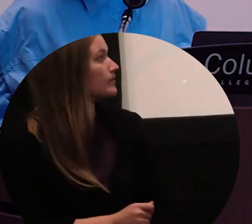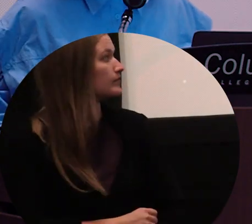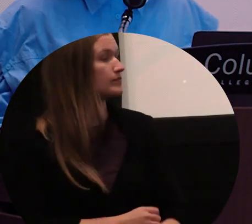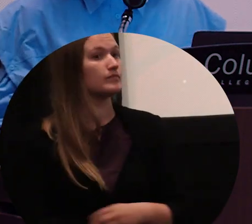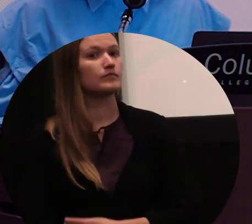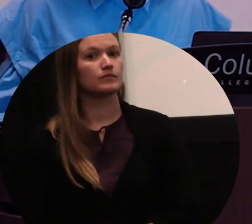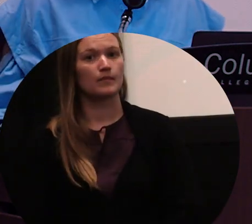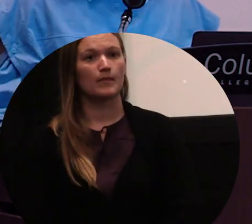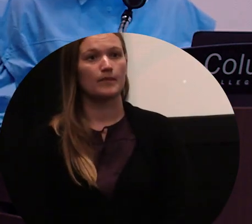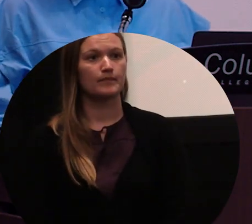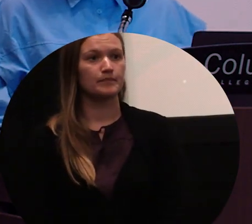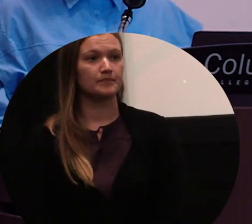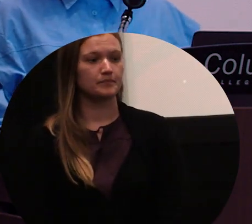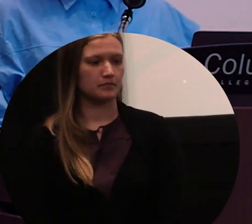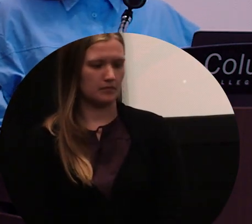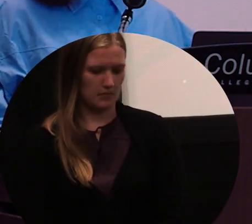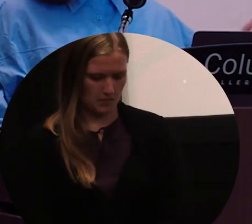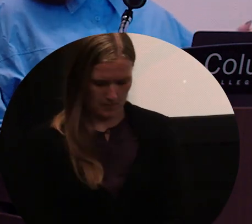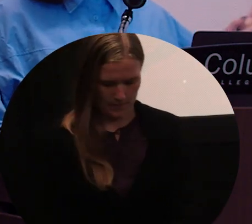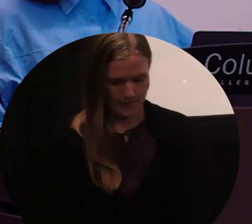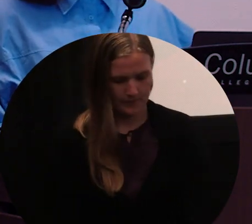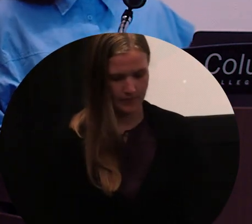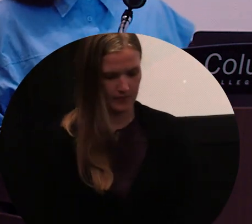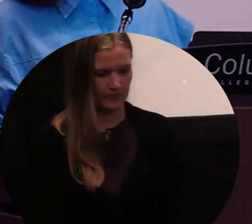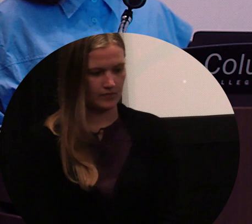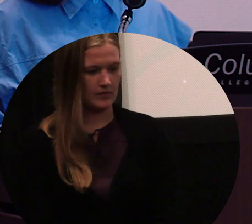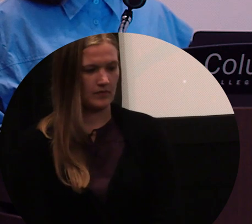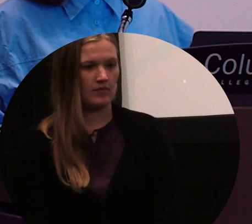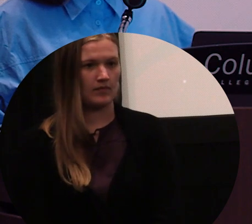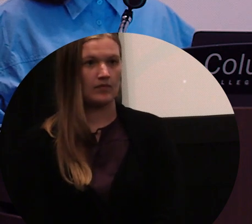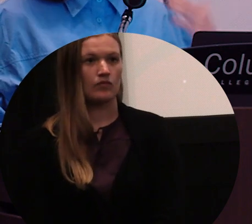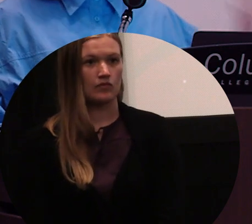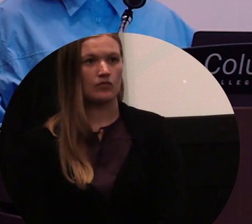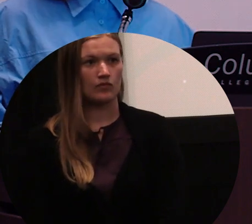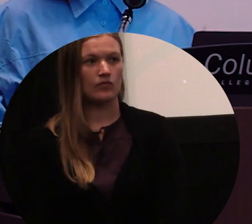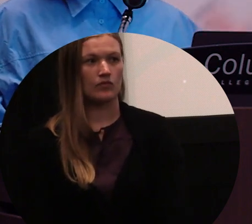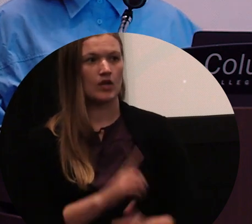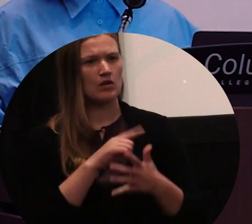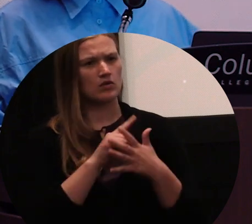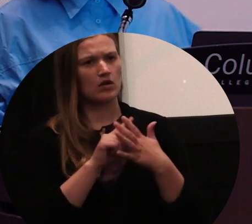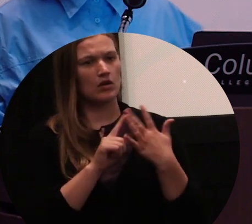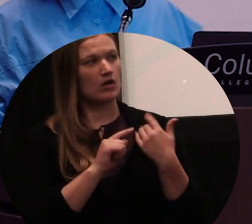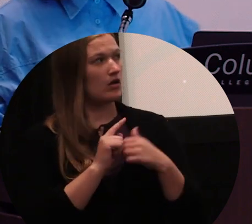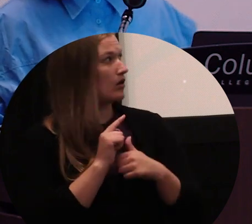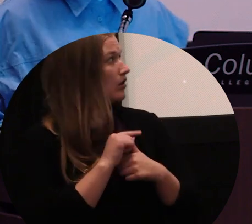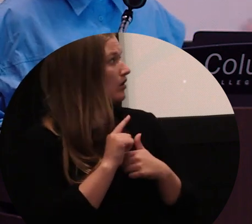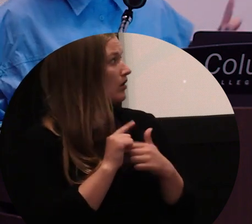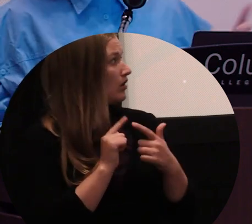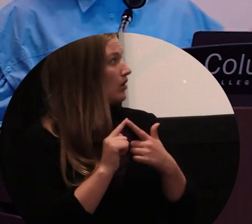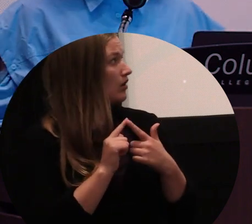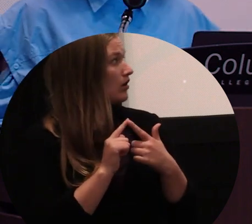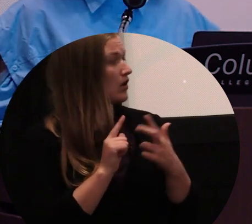Okay, so gonna so that was all well, the sock the Socrates piece was like